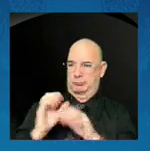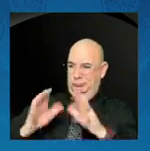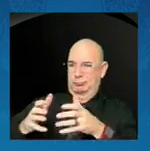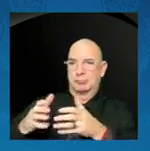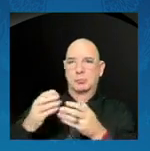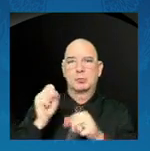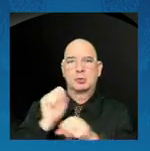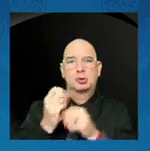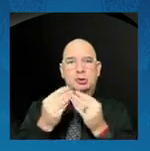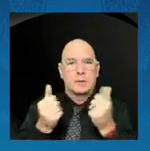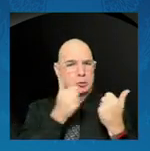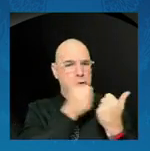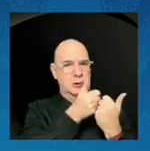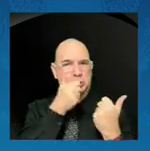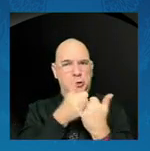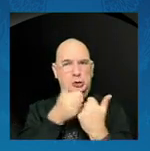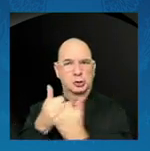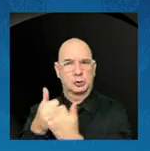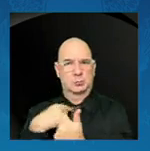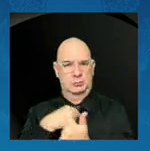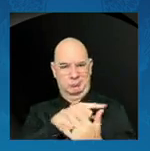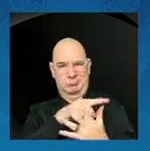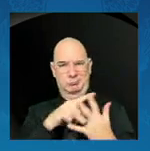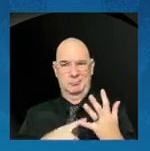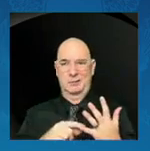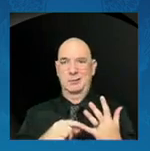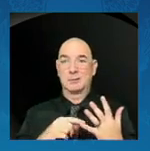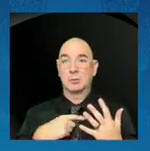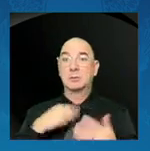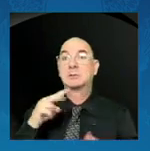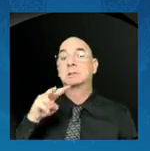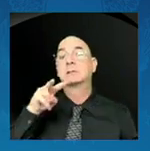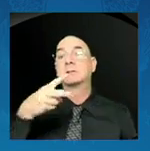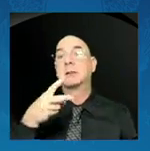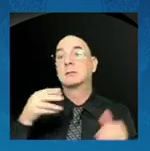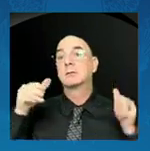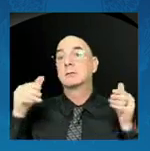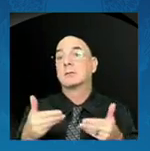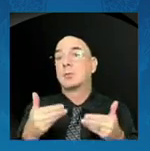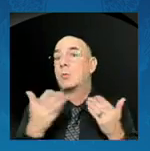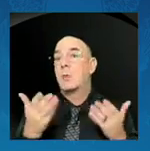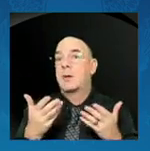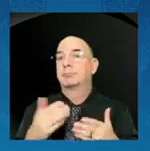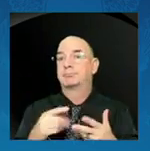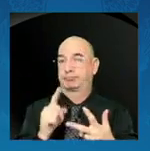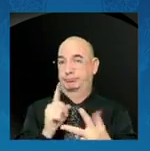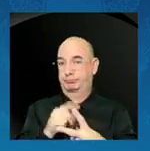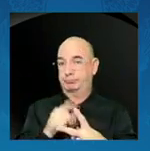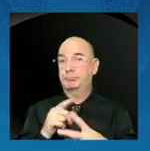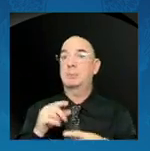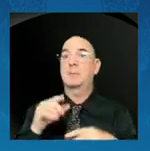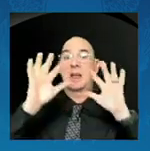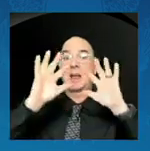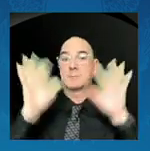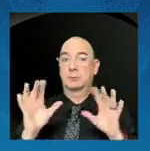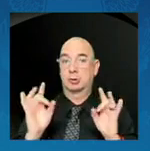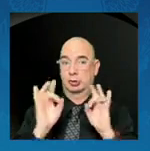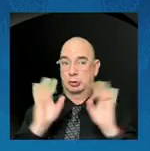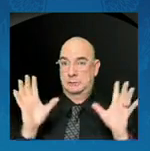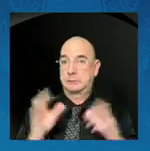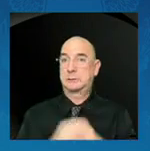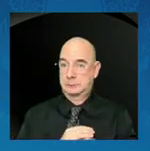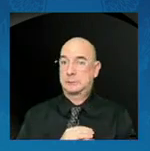to our second area of focus today. The challenge of our climate crisis. The AIM satellite mission at Hampton University